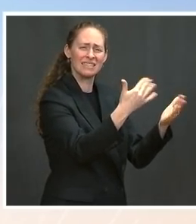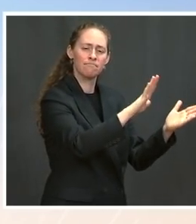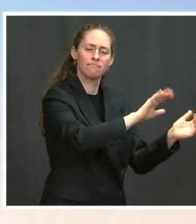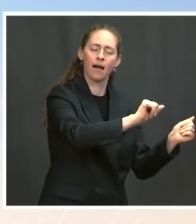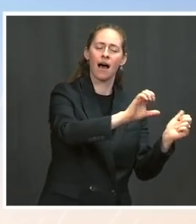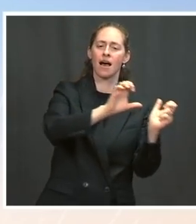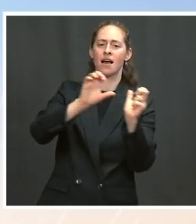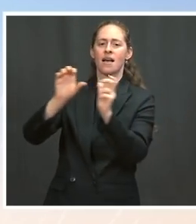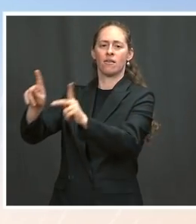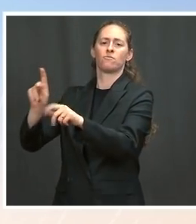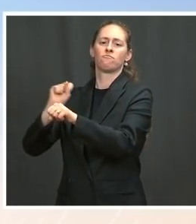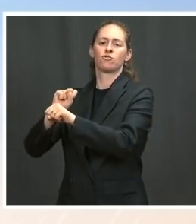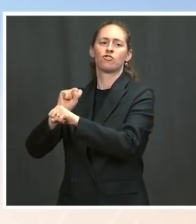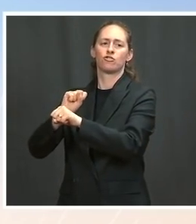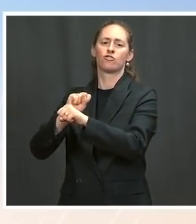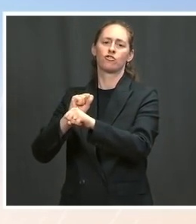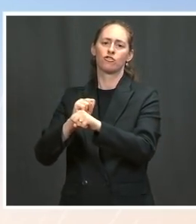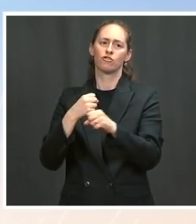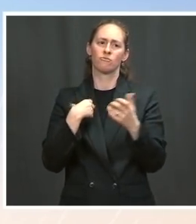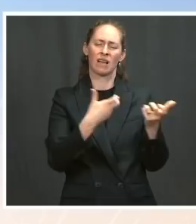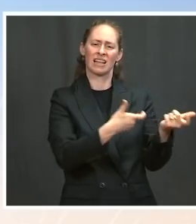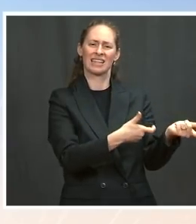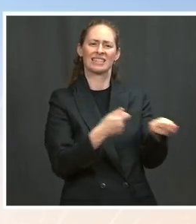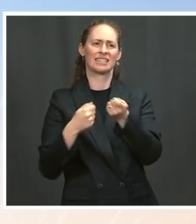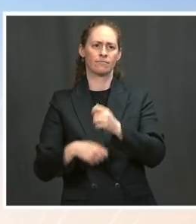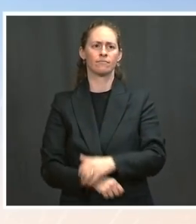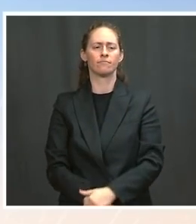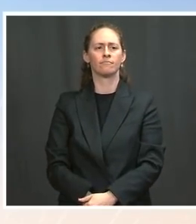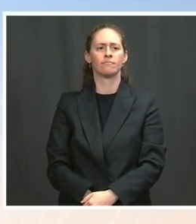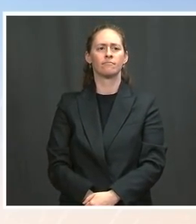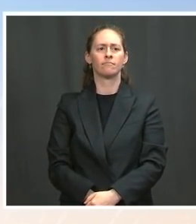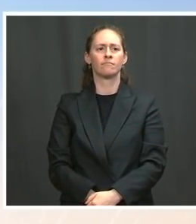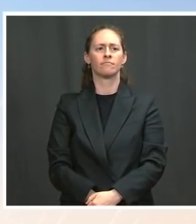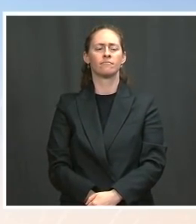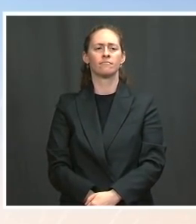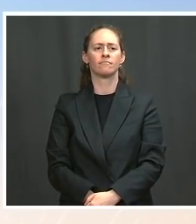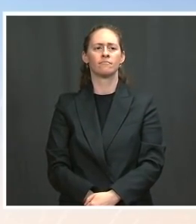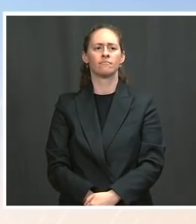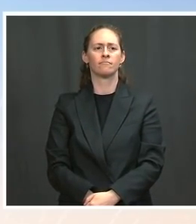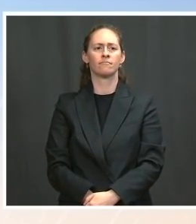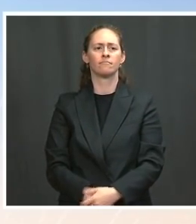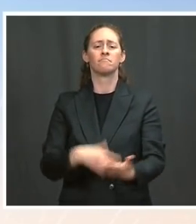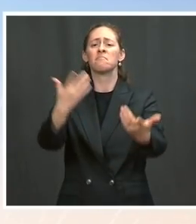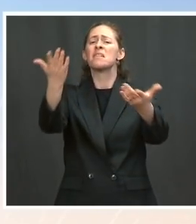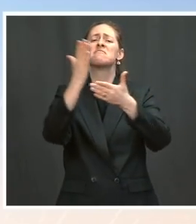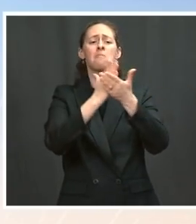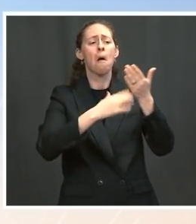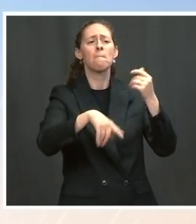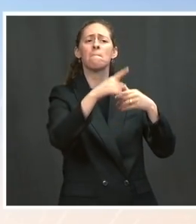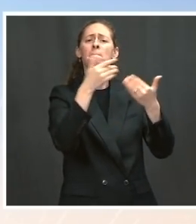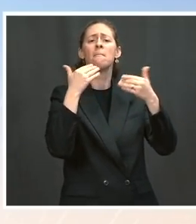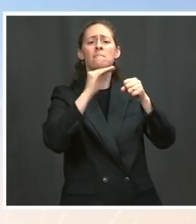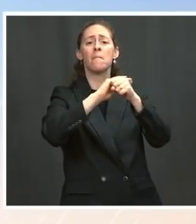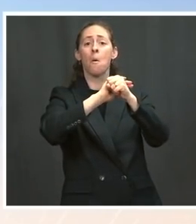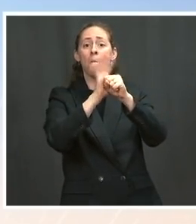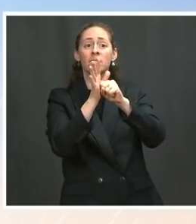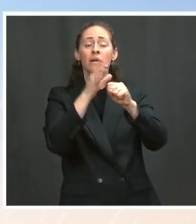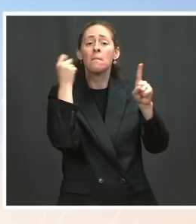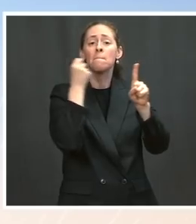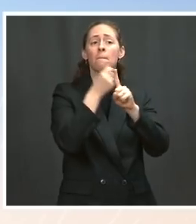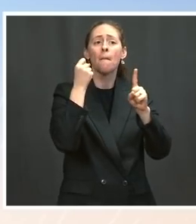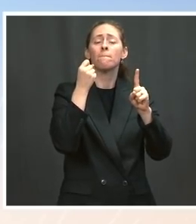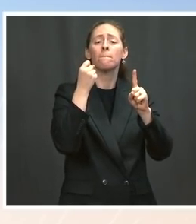who left prior to the pandemic to do the same. It's a core reason that last week, President